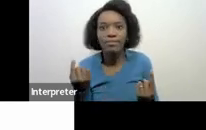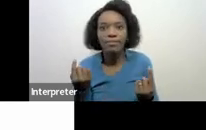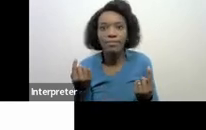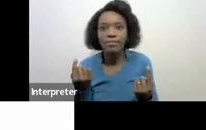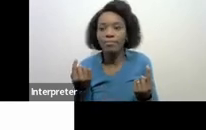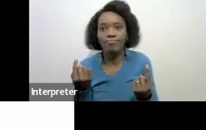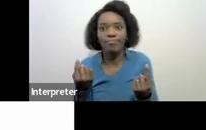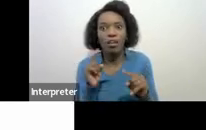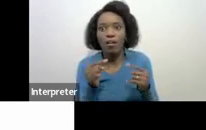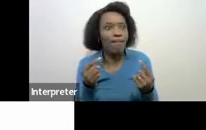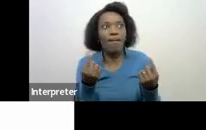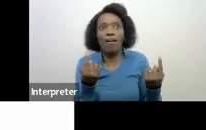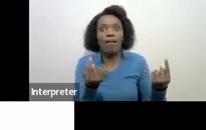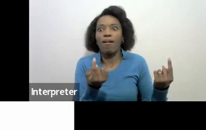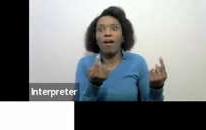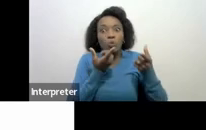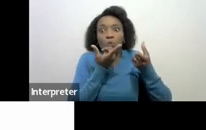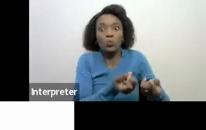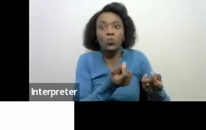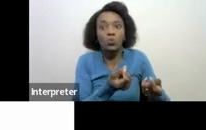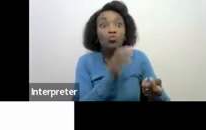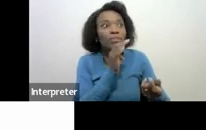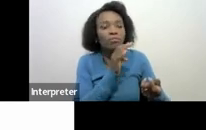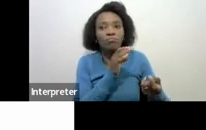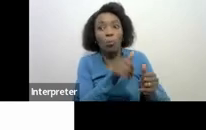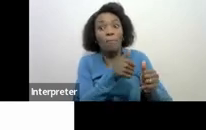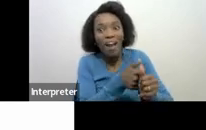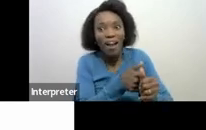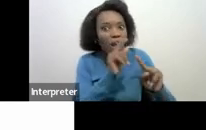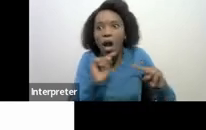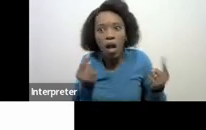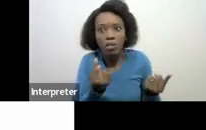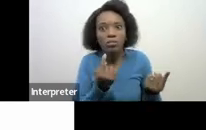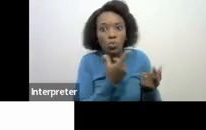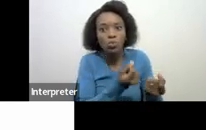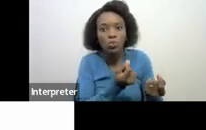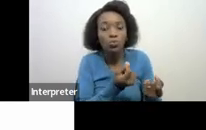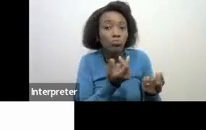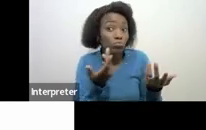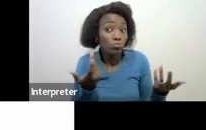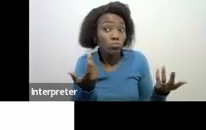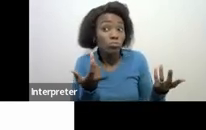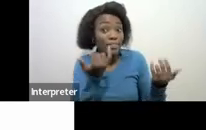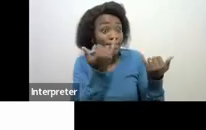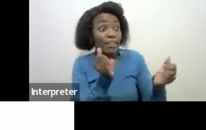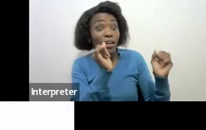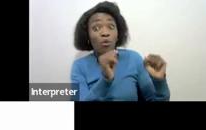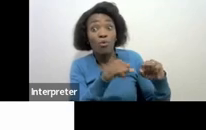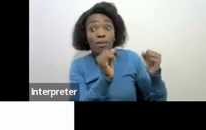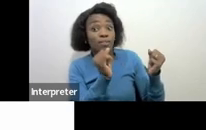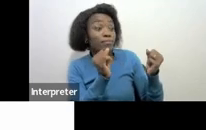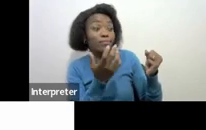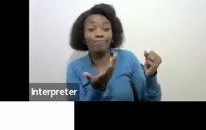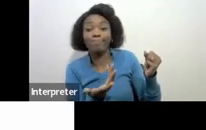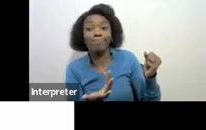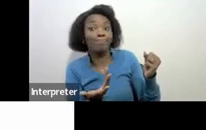commit or to do what is expected from you then it follows that the agreement now becomes null and void so the